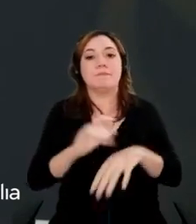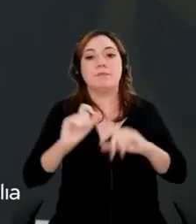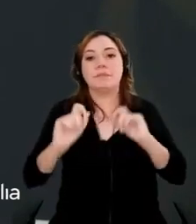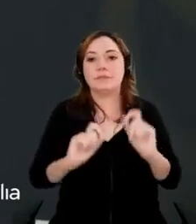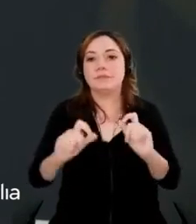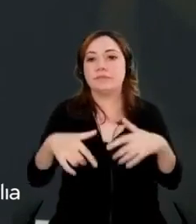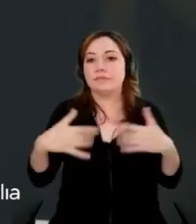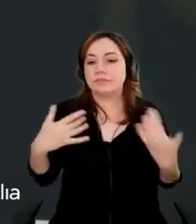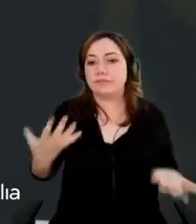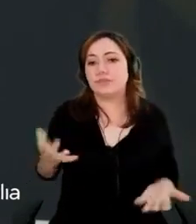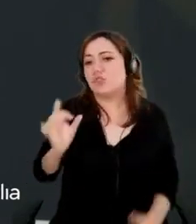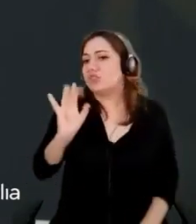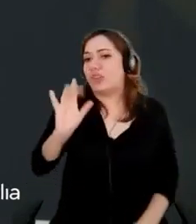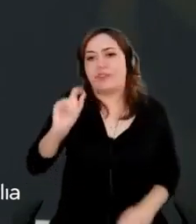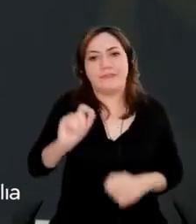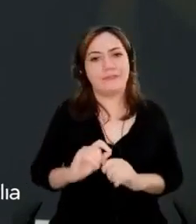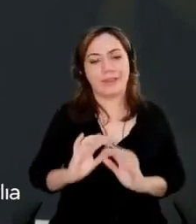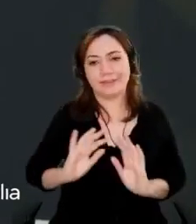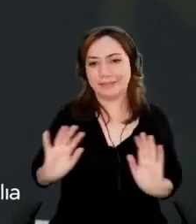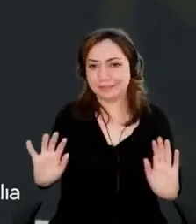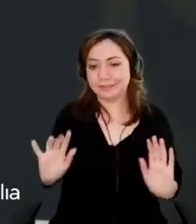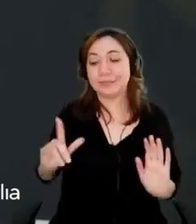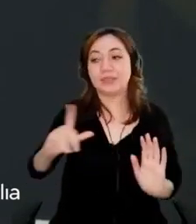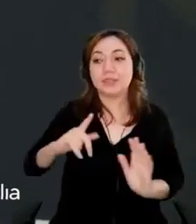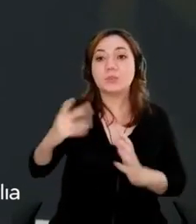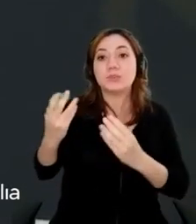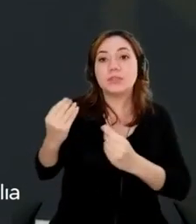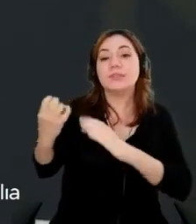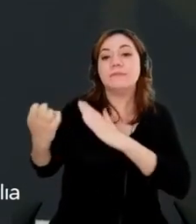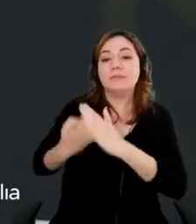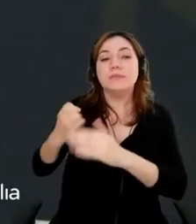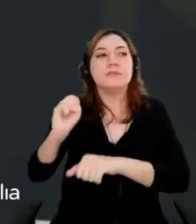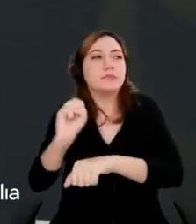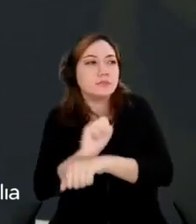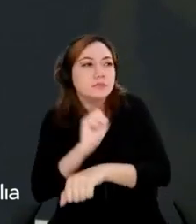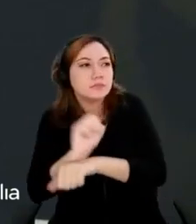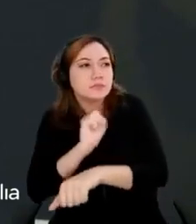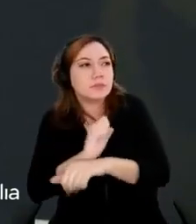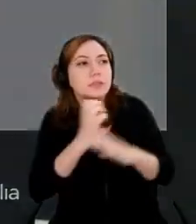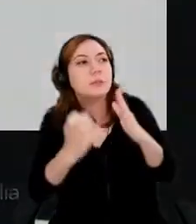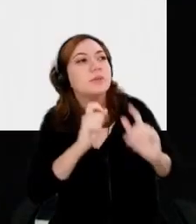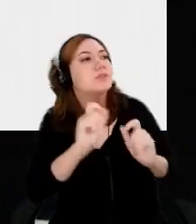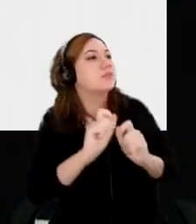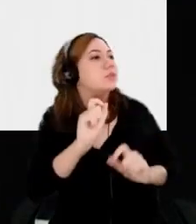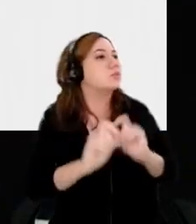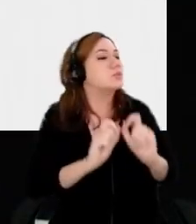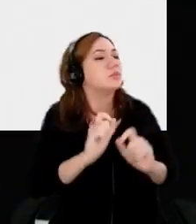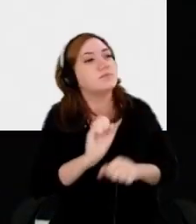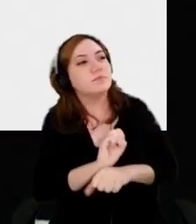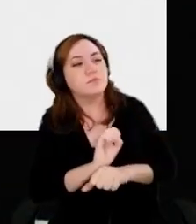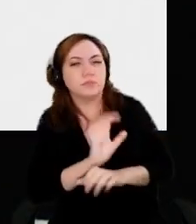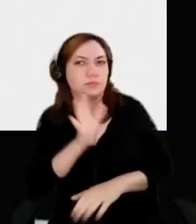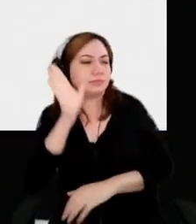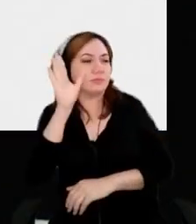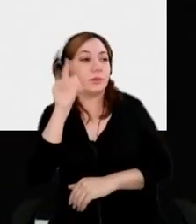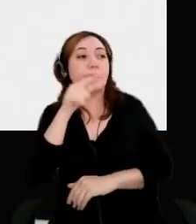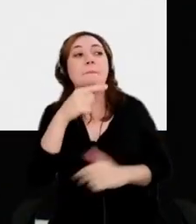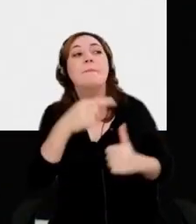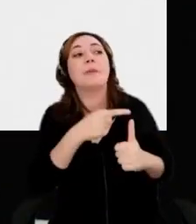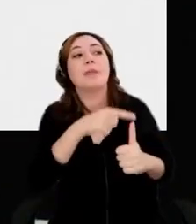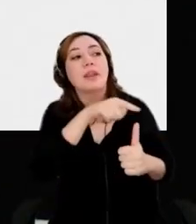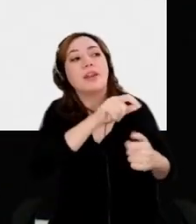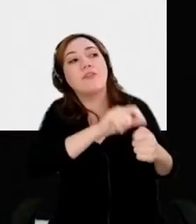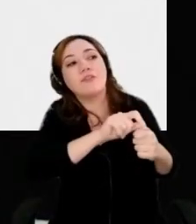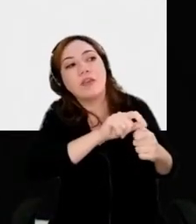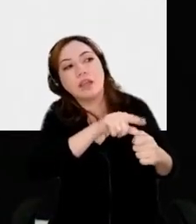There's a lot of companies that wait to see what their other companies are doing. And they're like, well, we want to see what they're doing first. want to see what they're doing first.